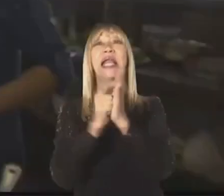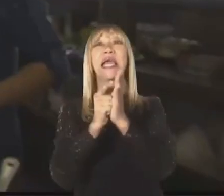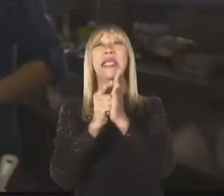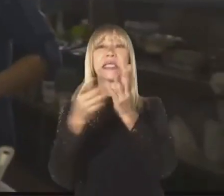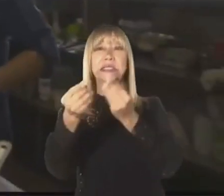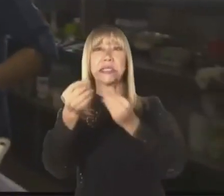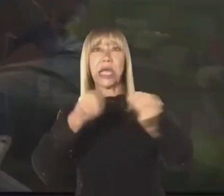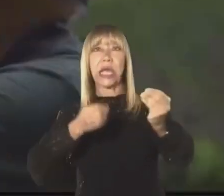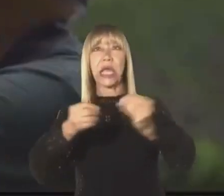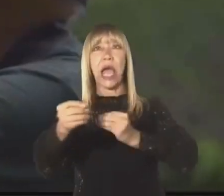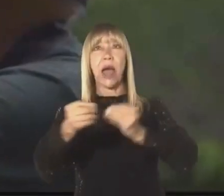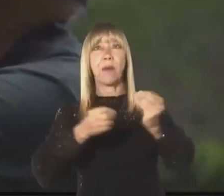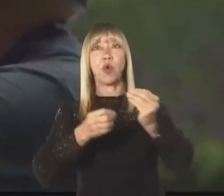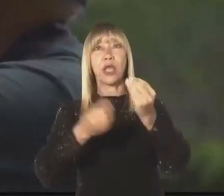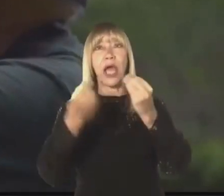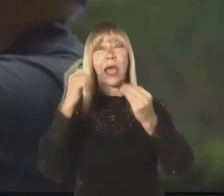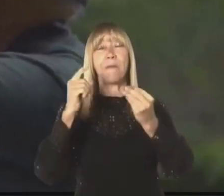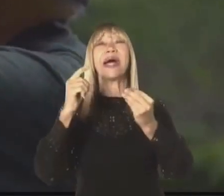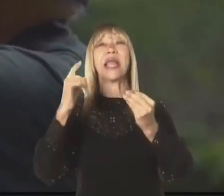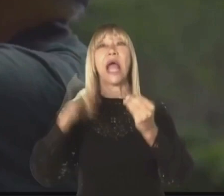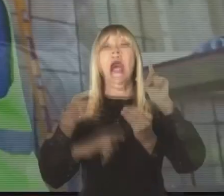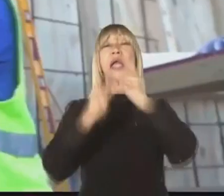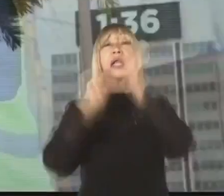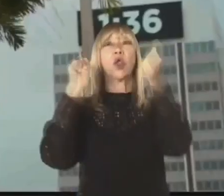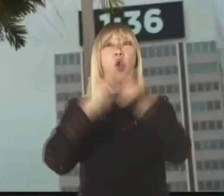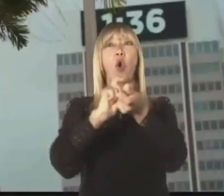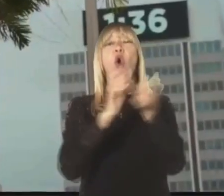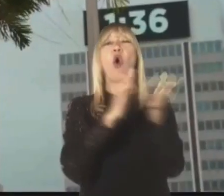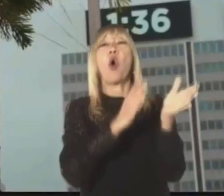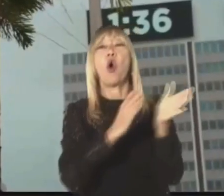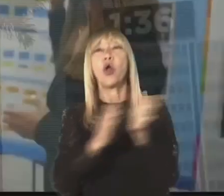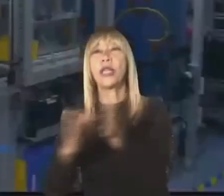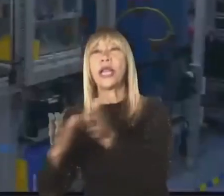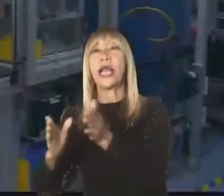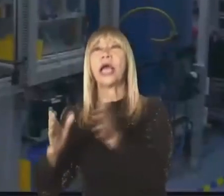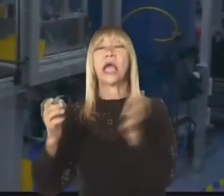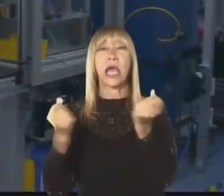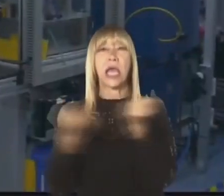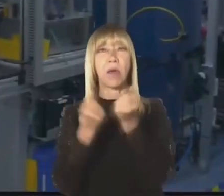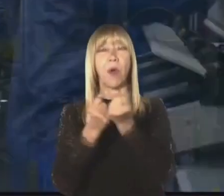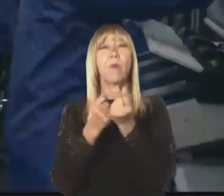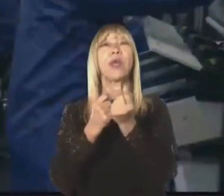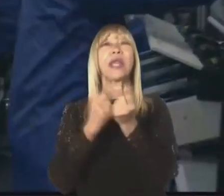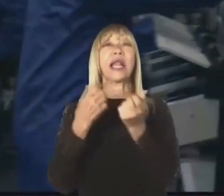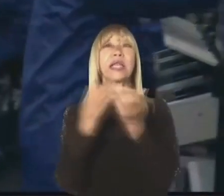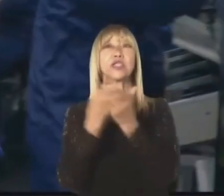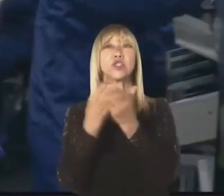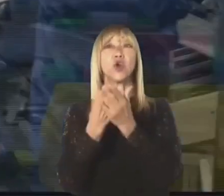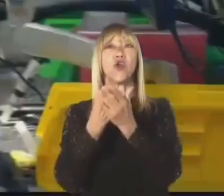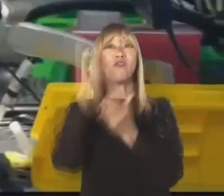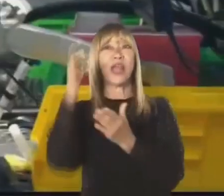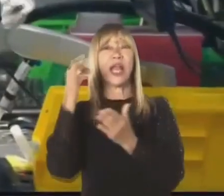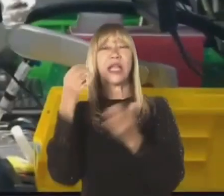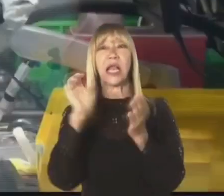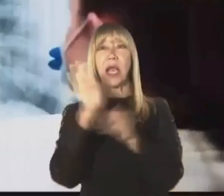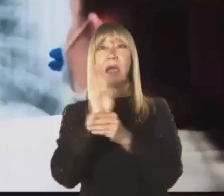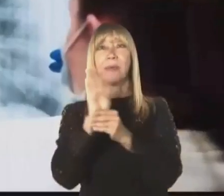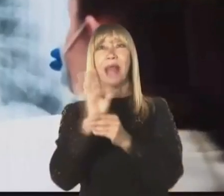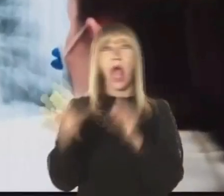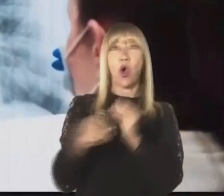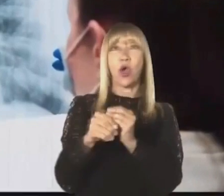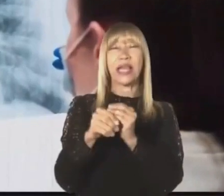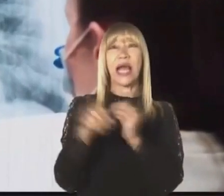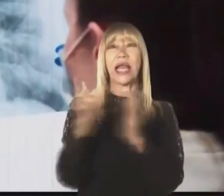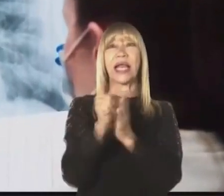making things happen. Among the most relevant information offered by Pierluci, it stands out that he announced that he will